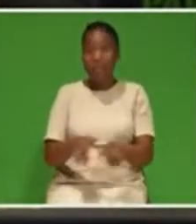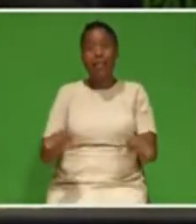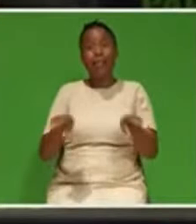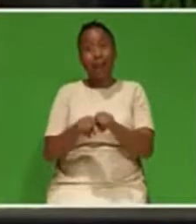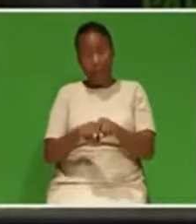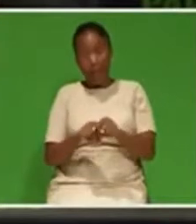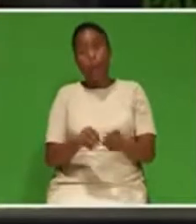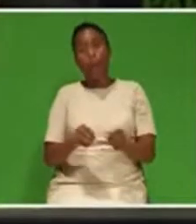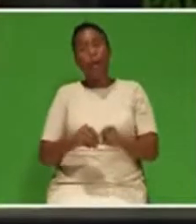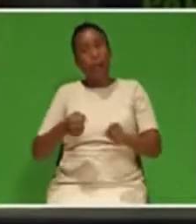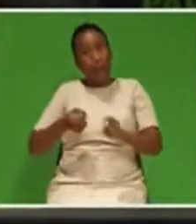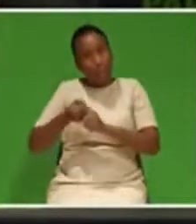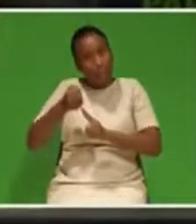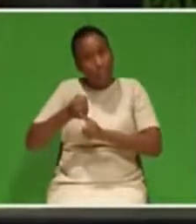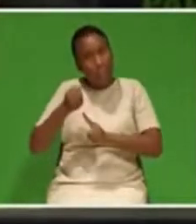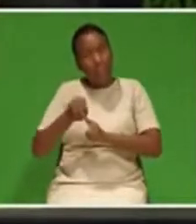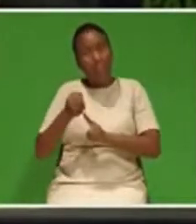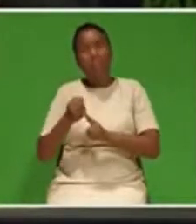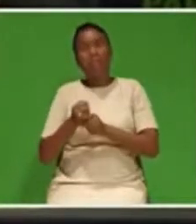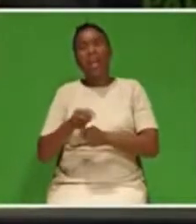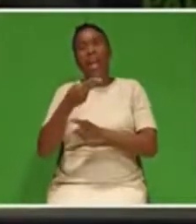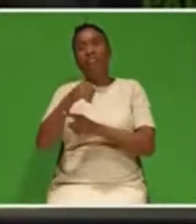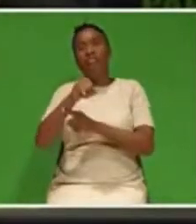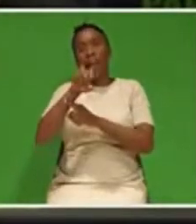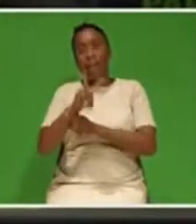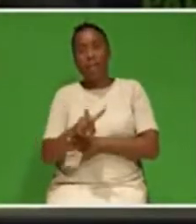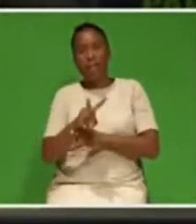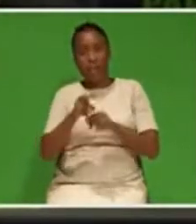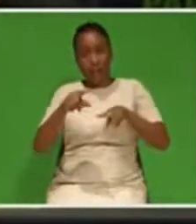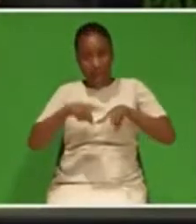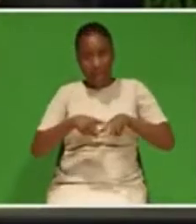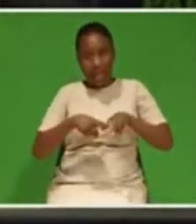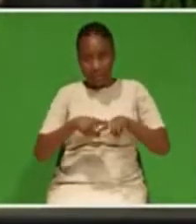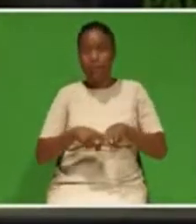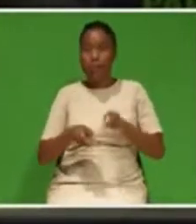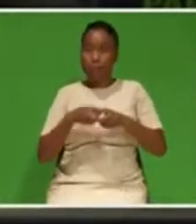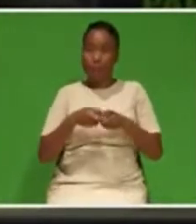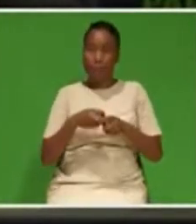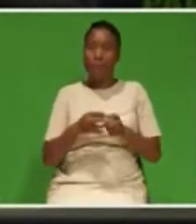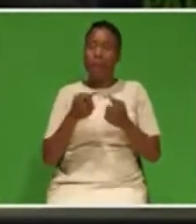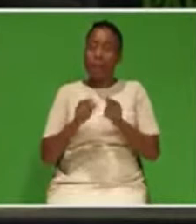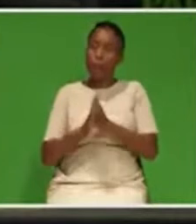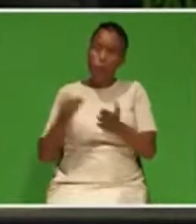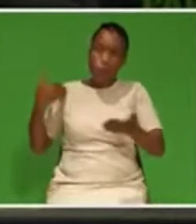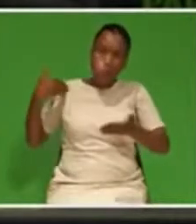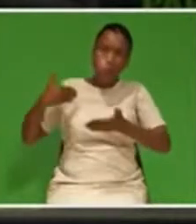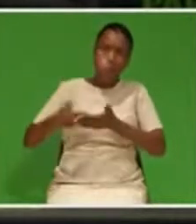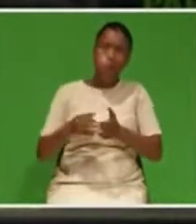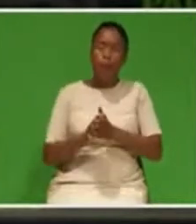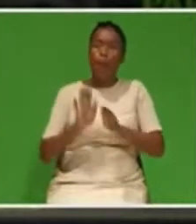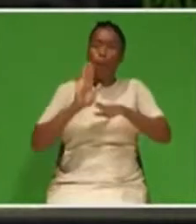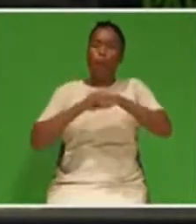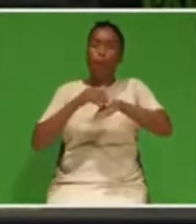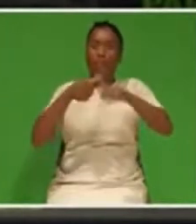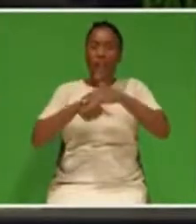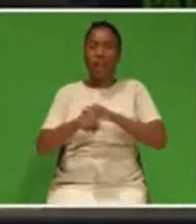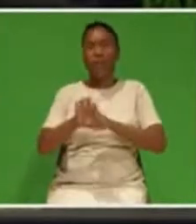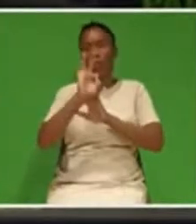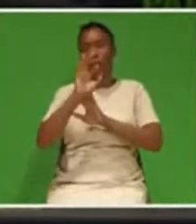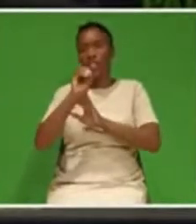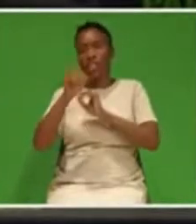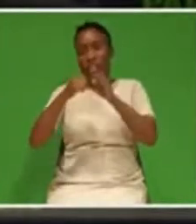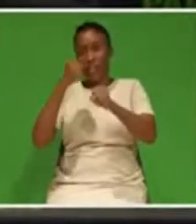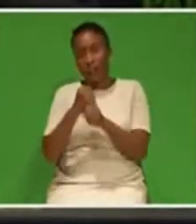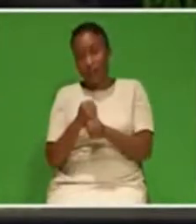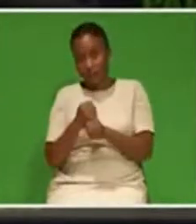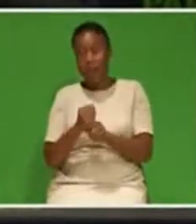that we have been engaged in for more than three decades. While we have made remarkable